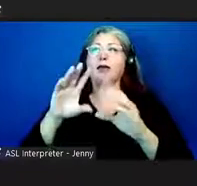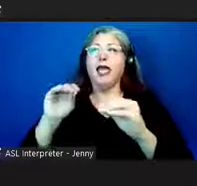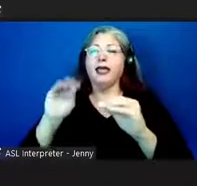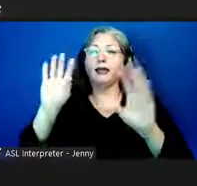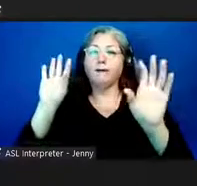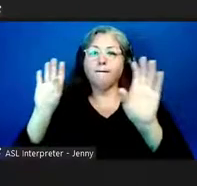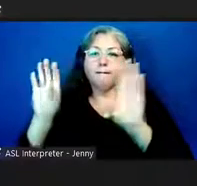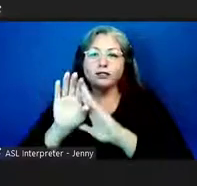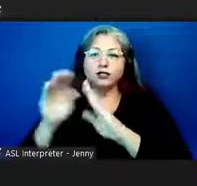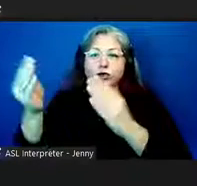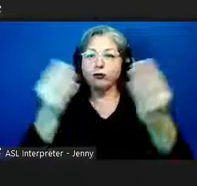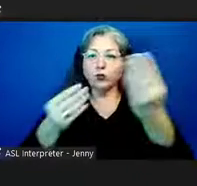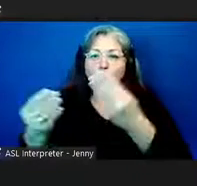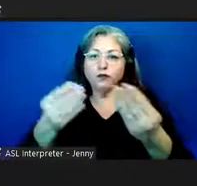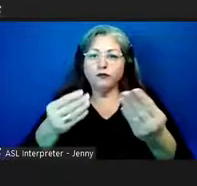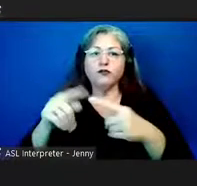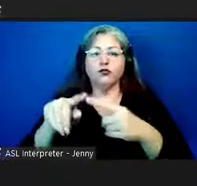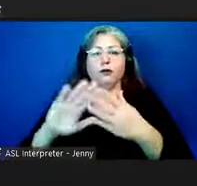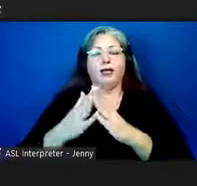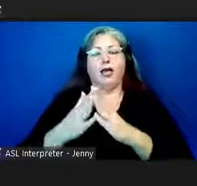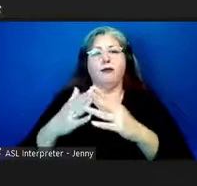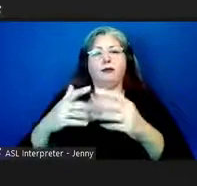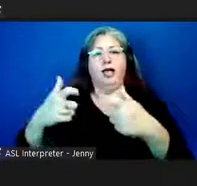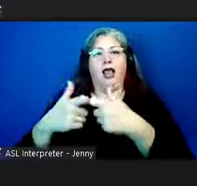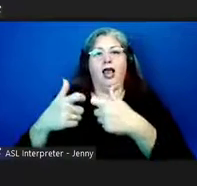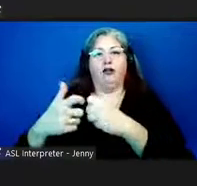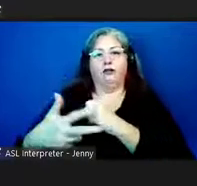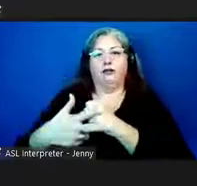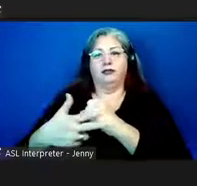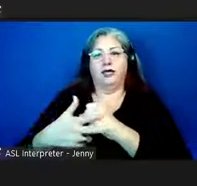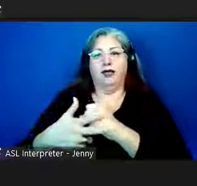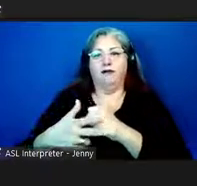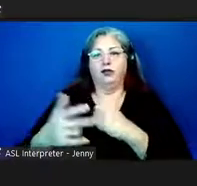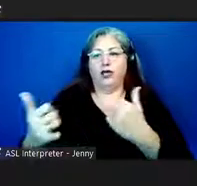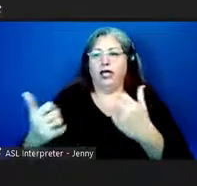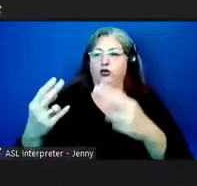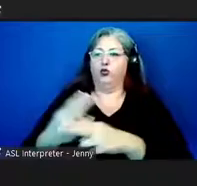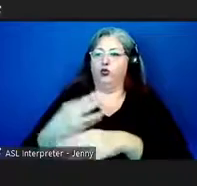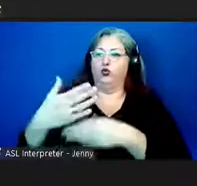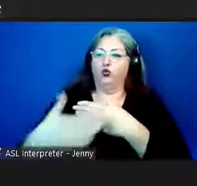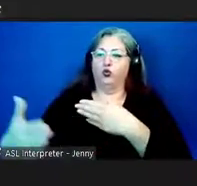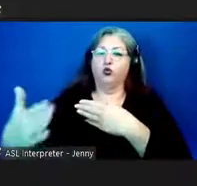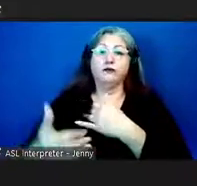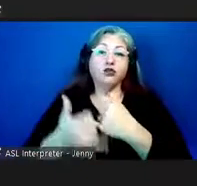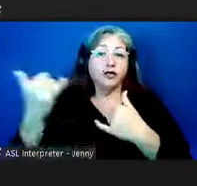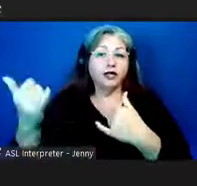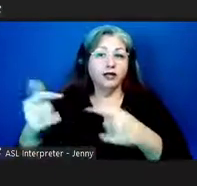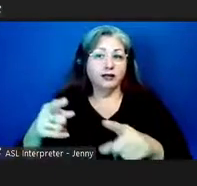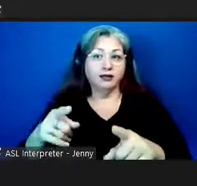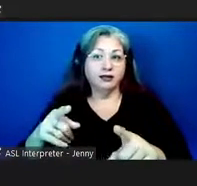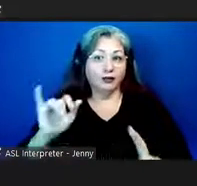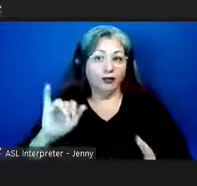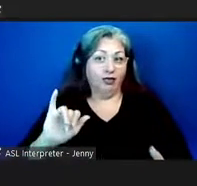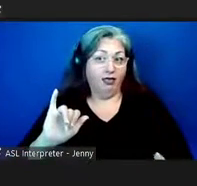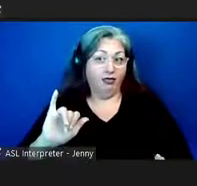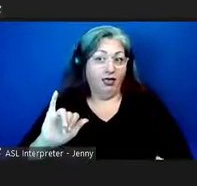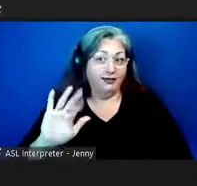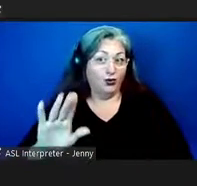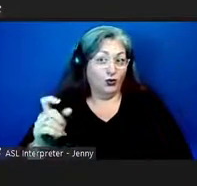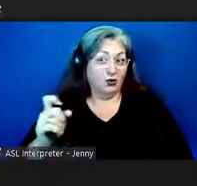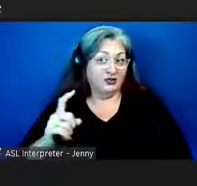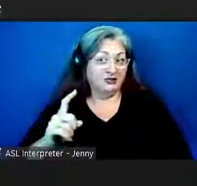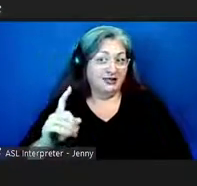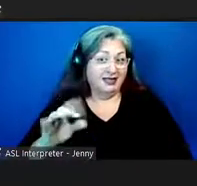especially to digitize that for use of for today so i is that the question the